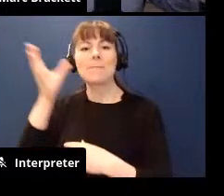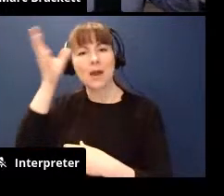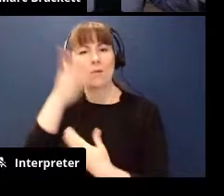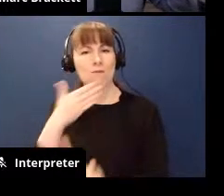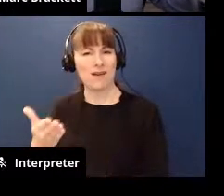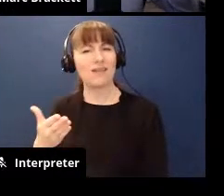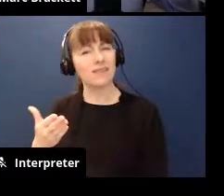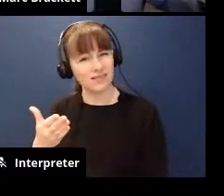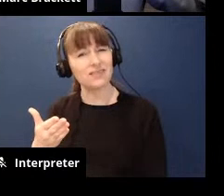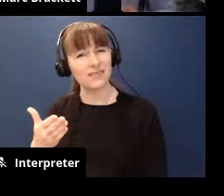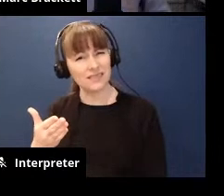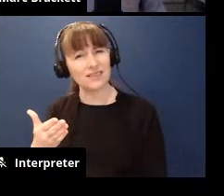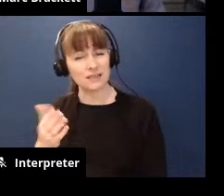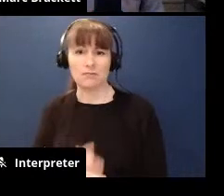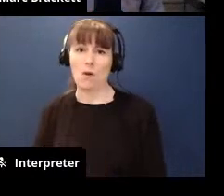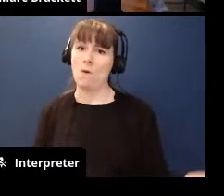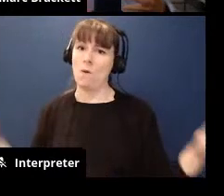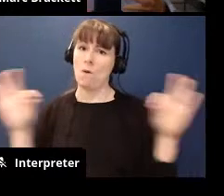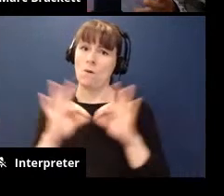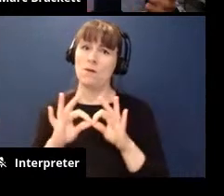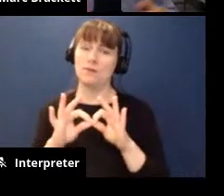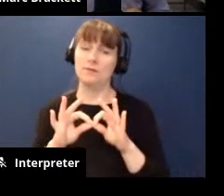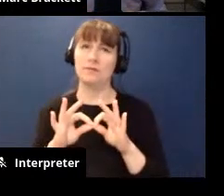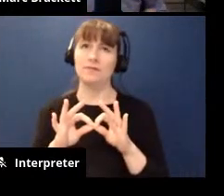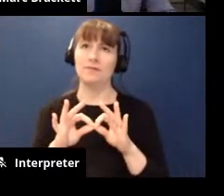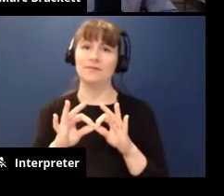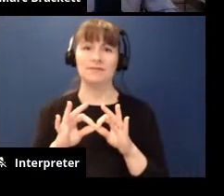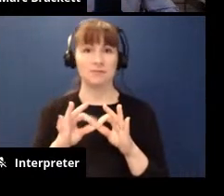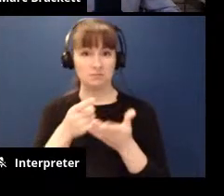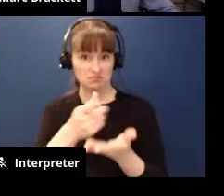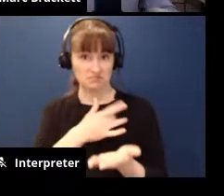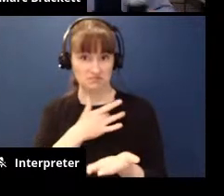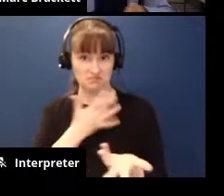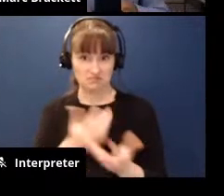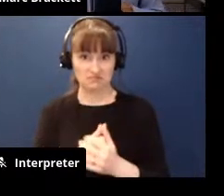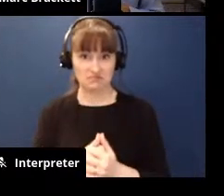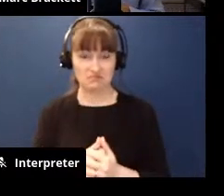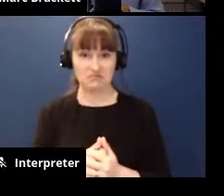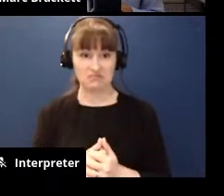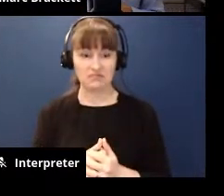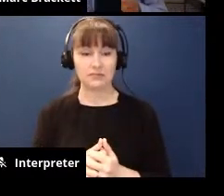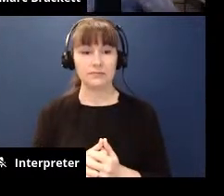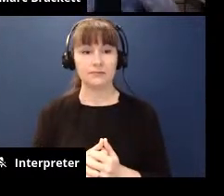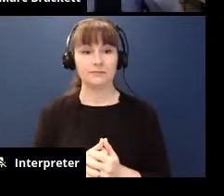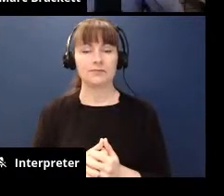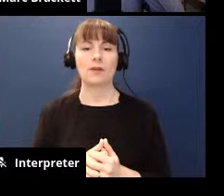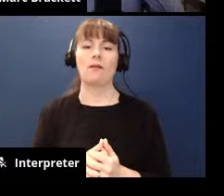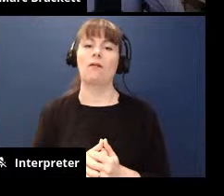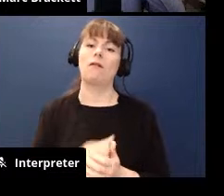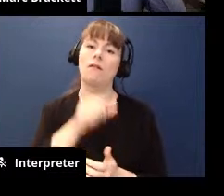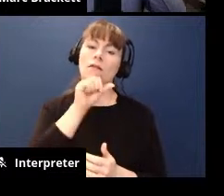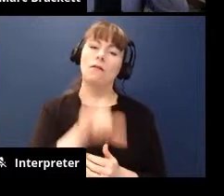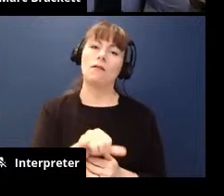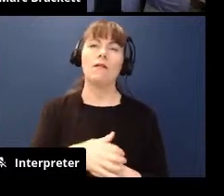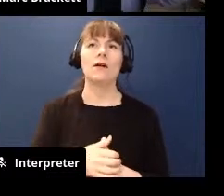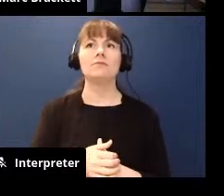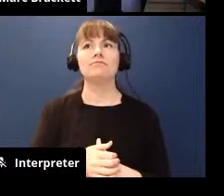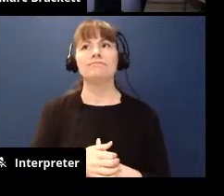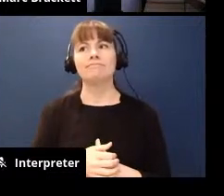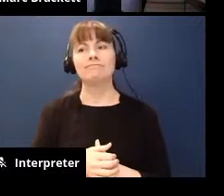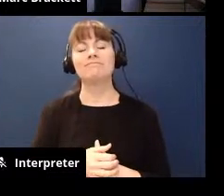so important i don't know what what what does that bring up for you i think i i love it because it just